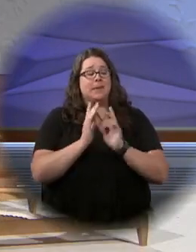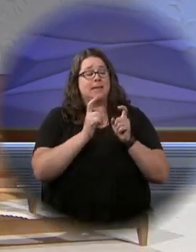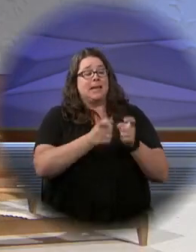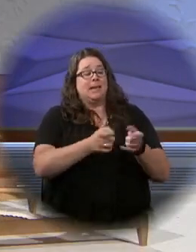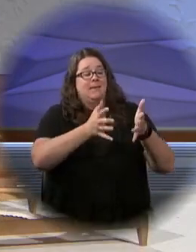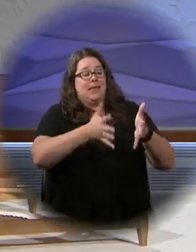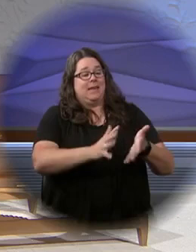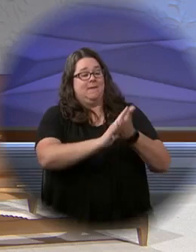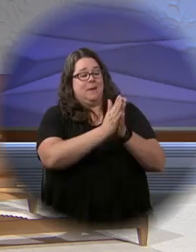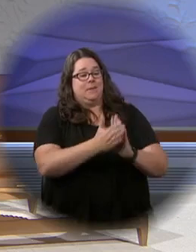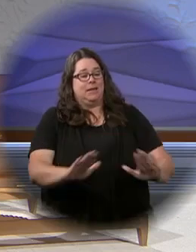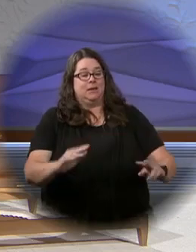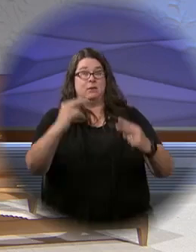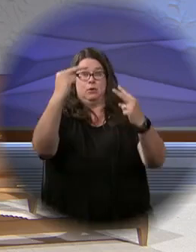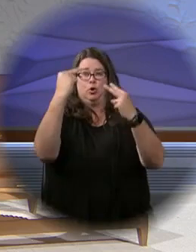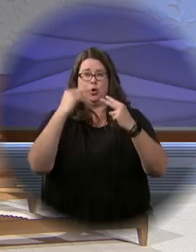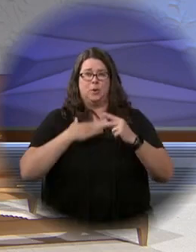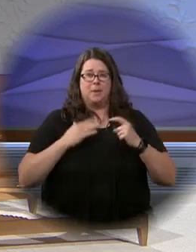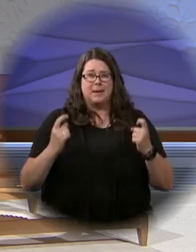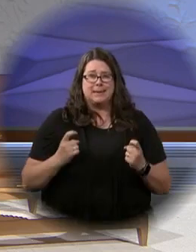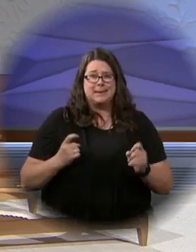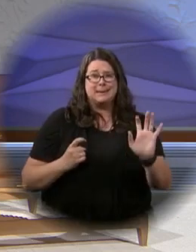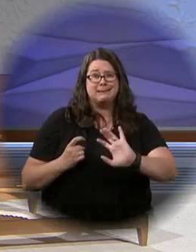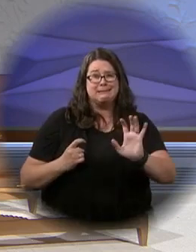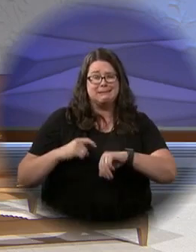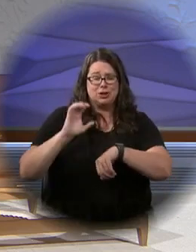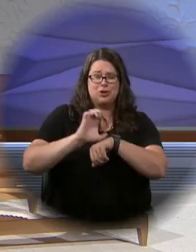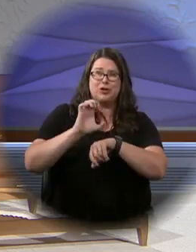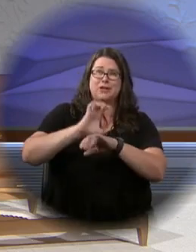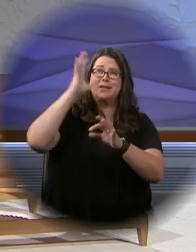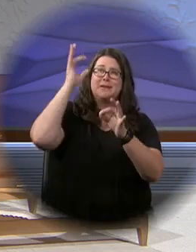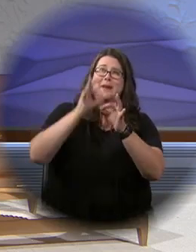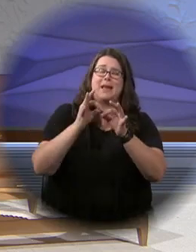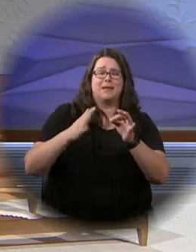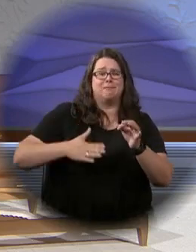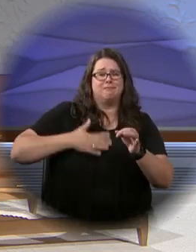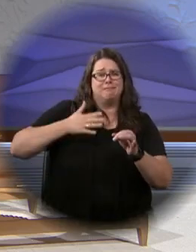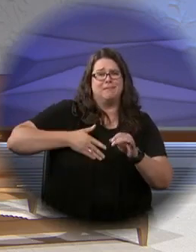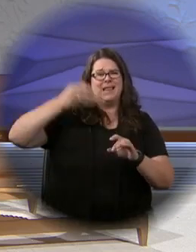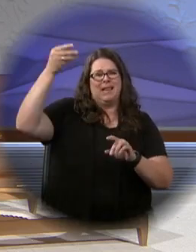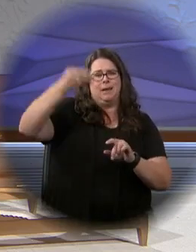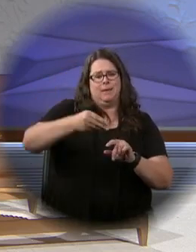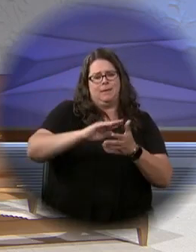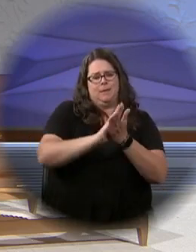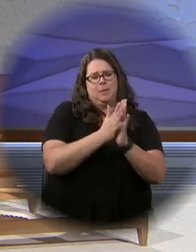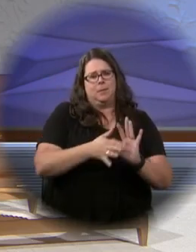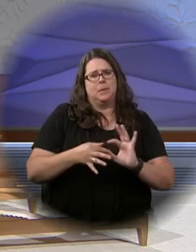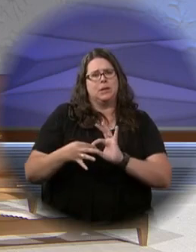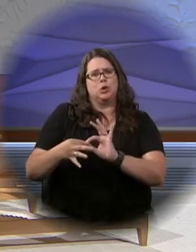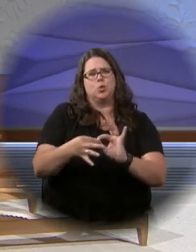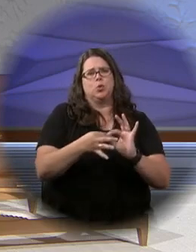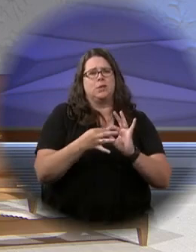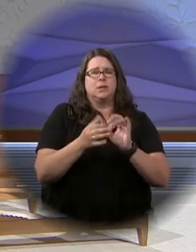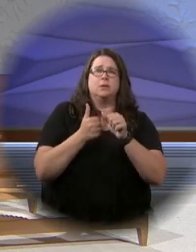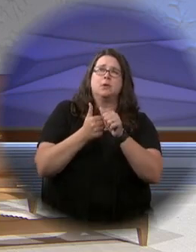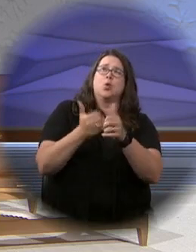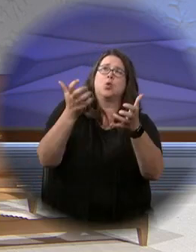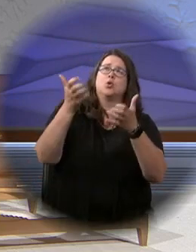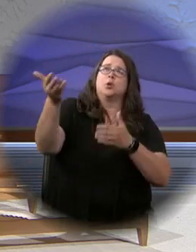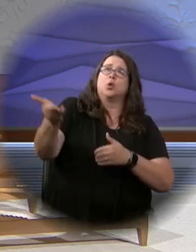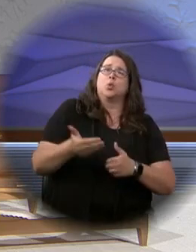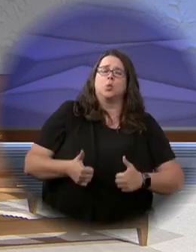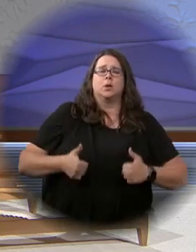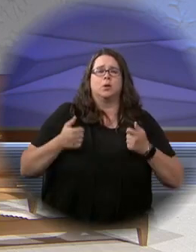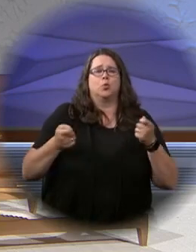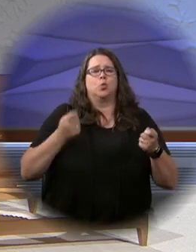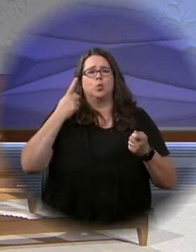Peace I leave you, my peace I give you. Look not on our sins, but on the faith of your church, and graciously grant her peace and unity in